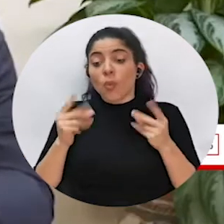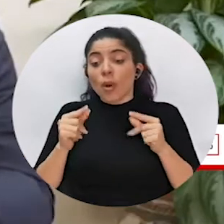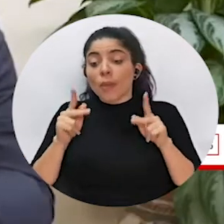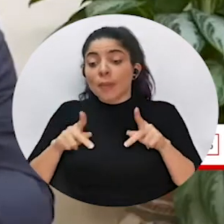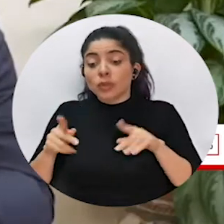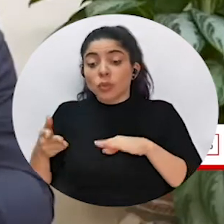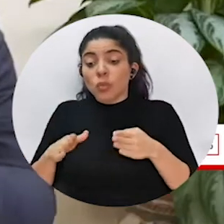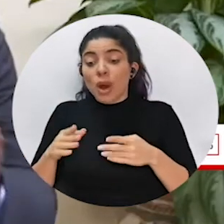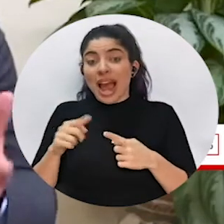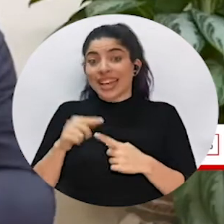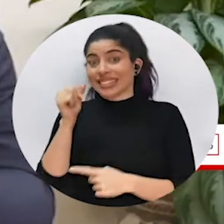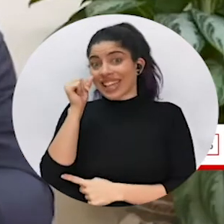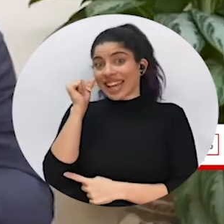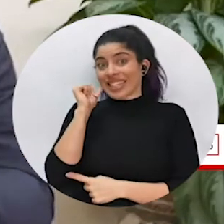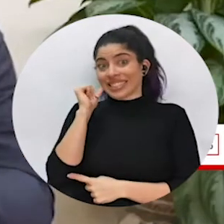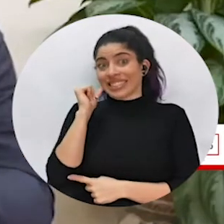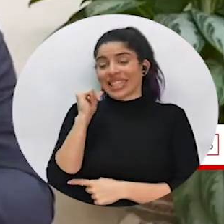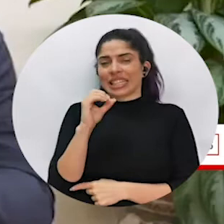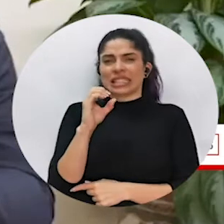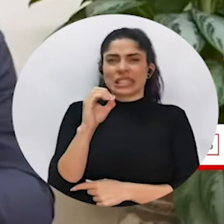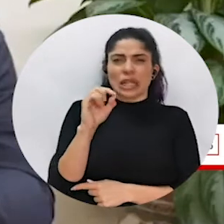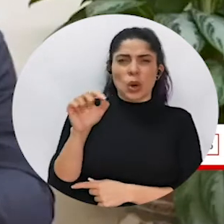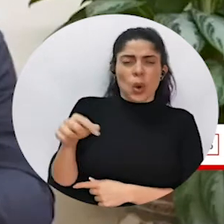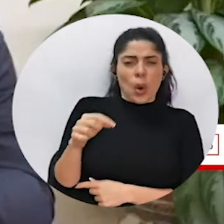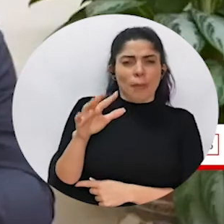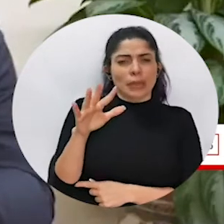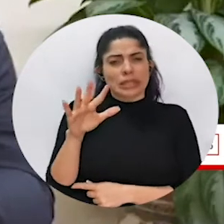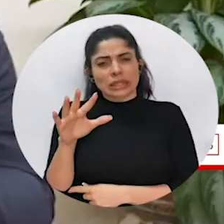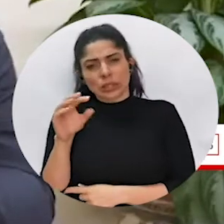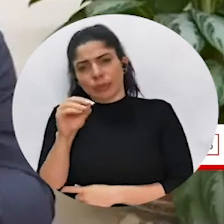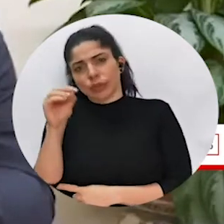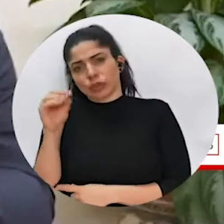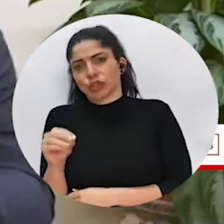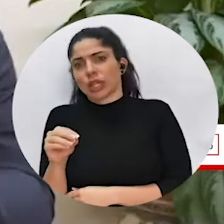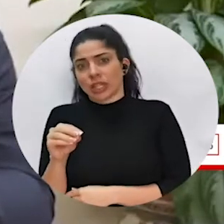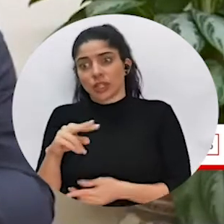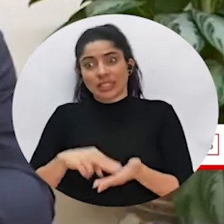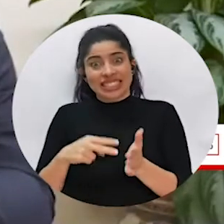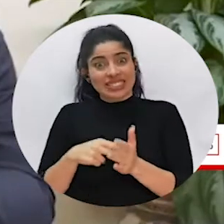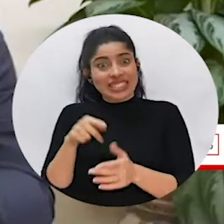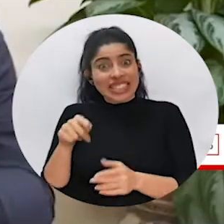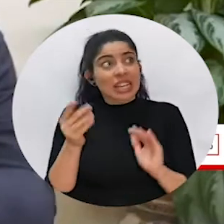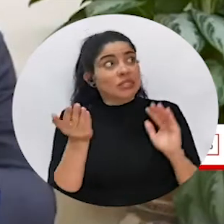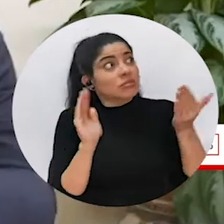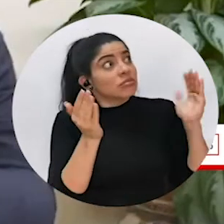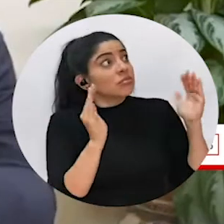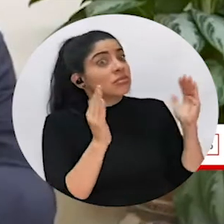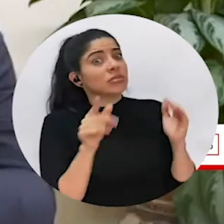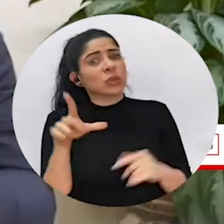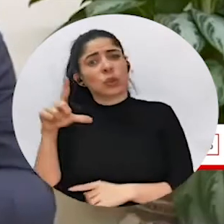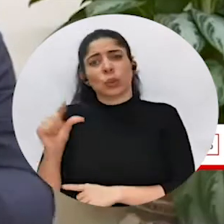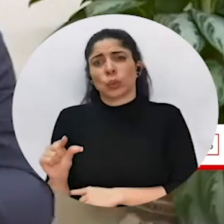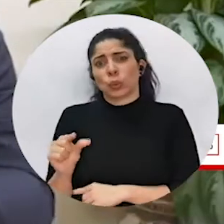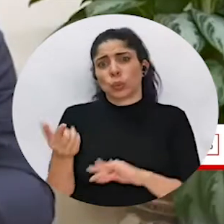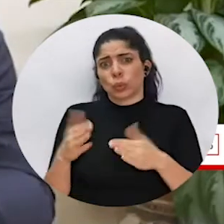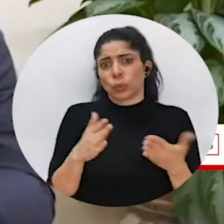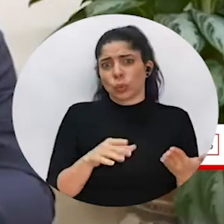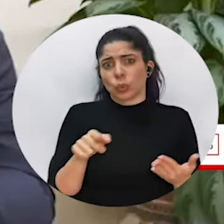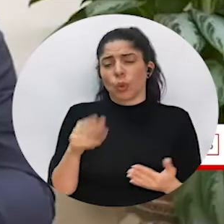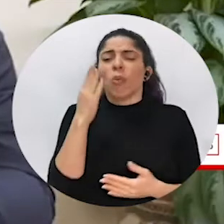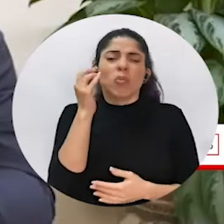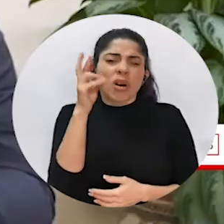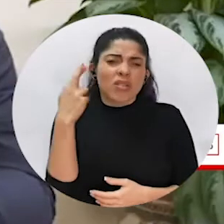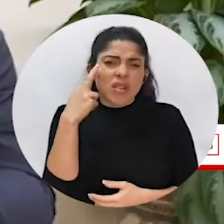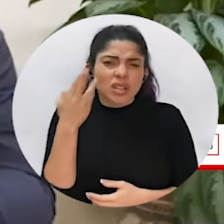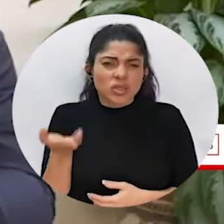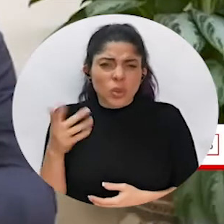mortality rate till yesterday was 0.5%, which is one of the lowest. And